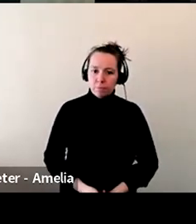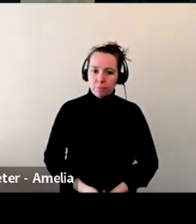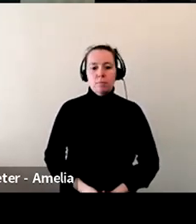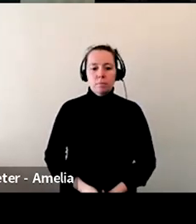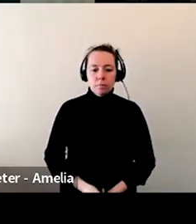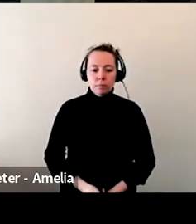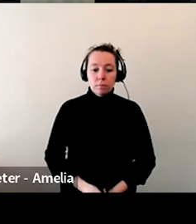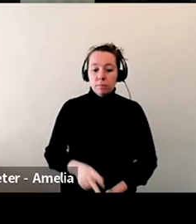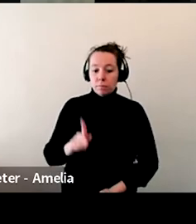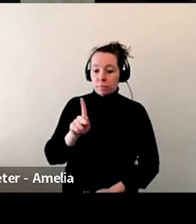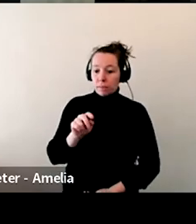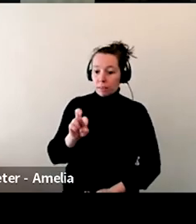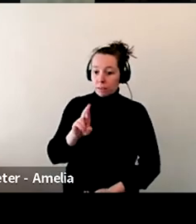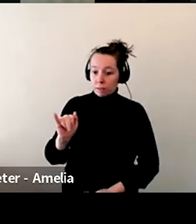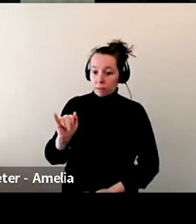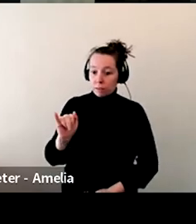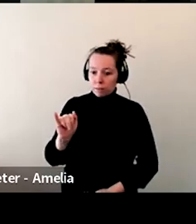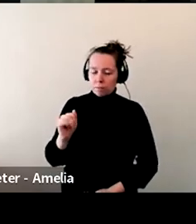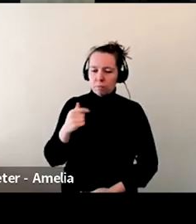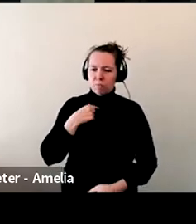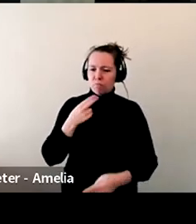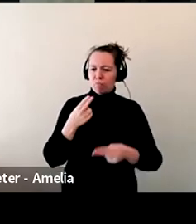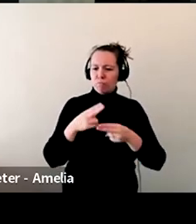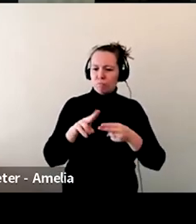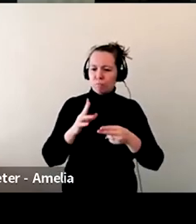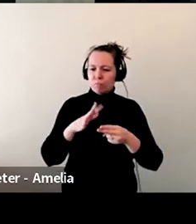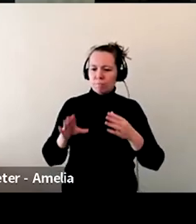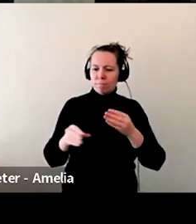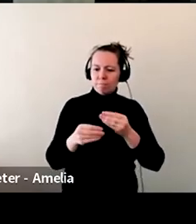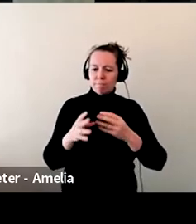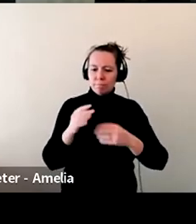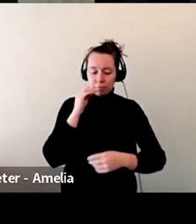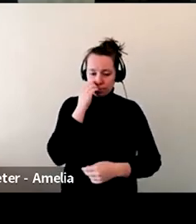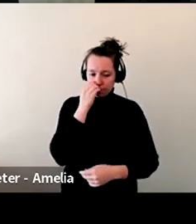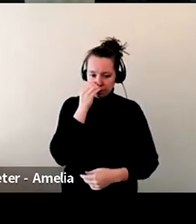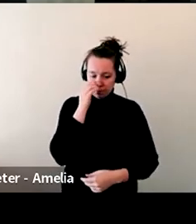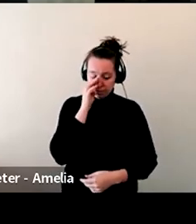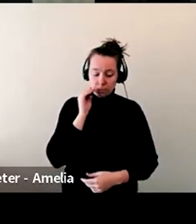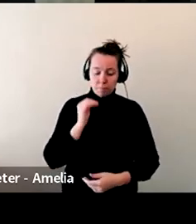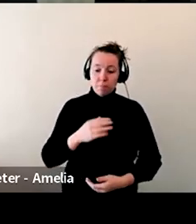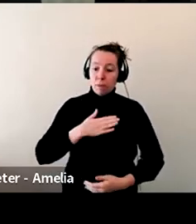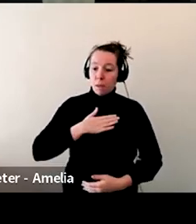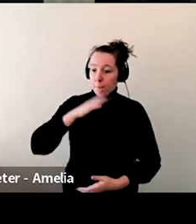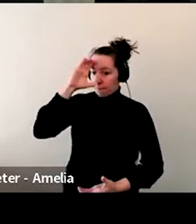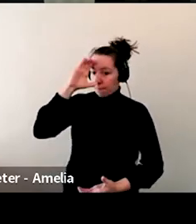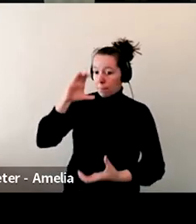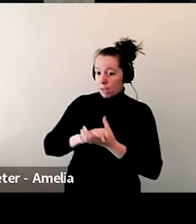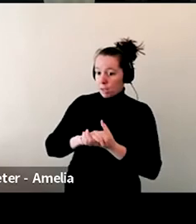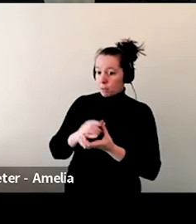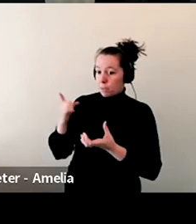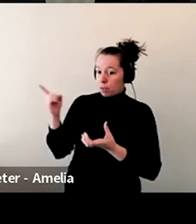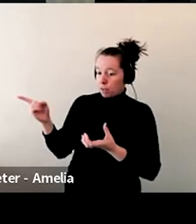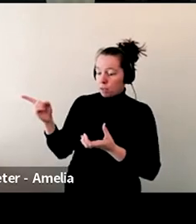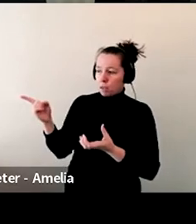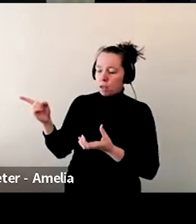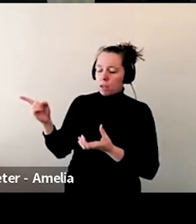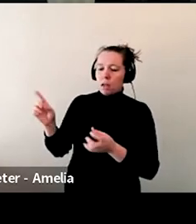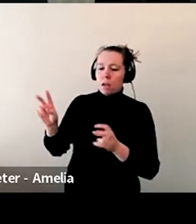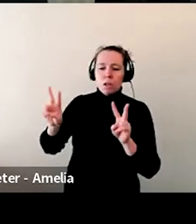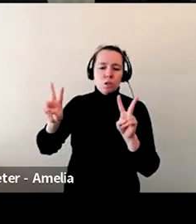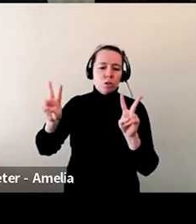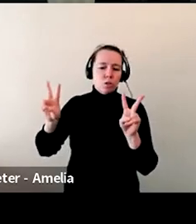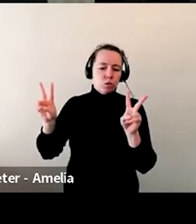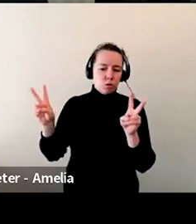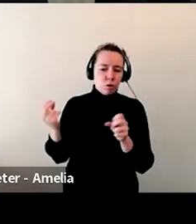I can, I'll say this for, and this might not be the case for other people. My husband gave me a term called, um,